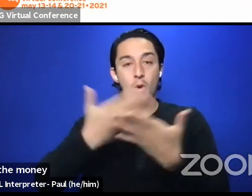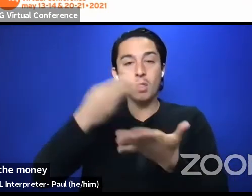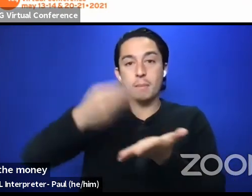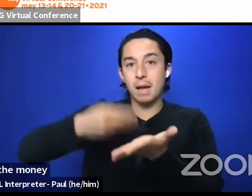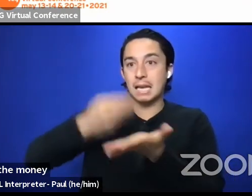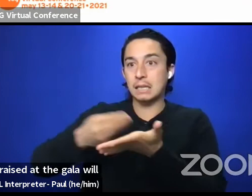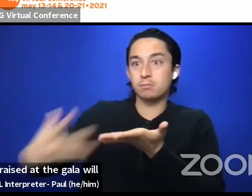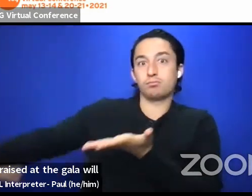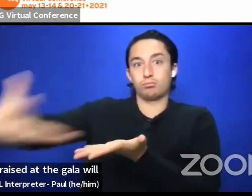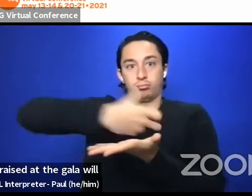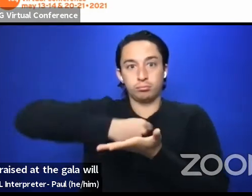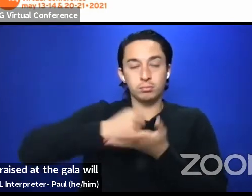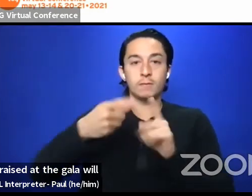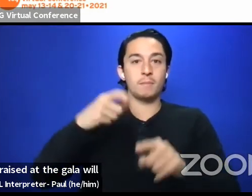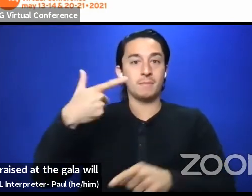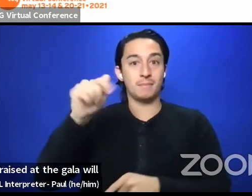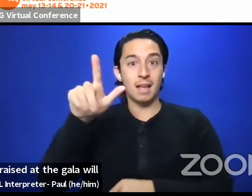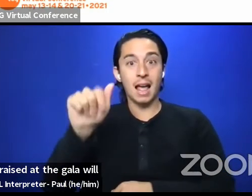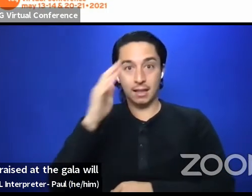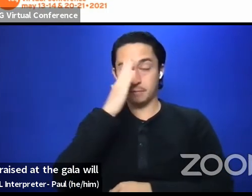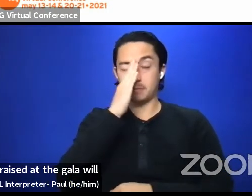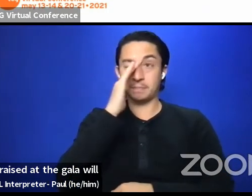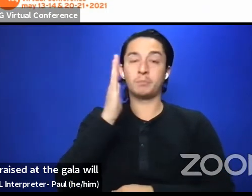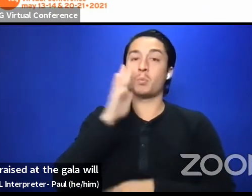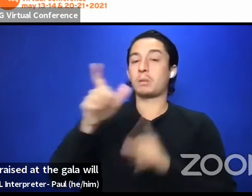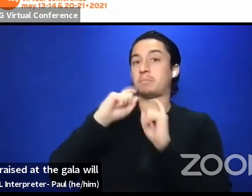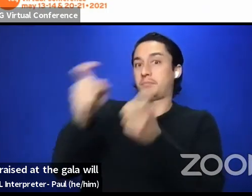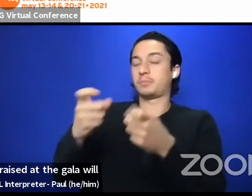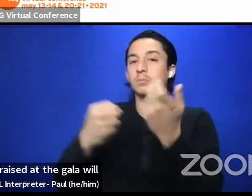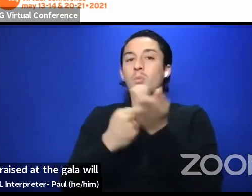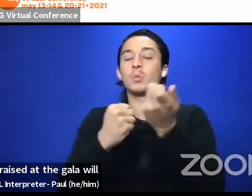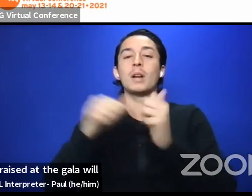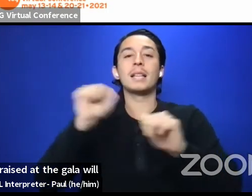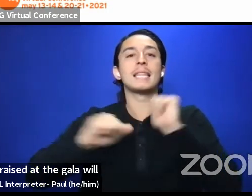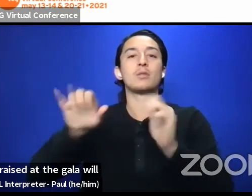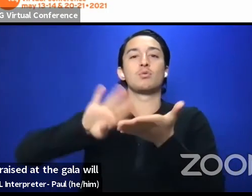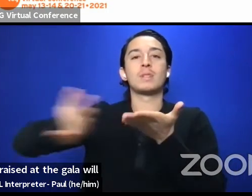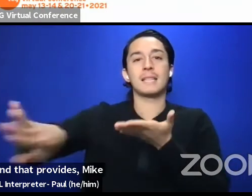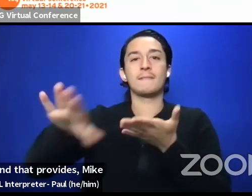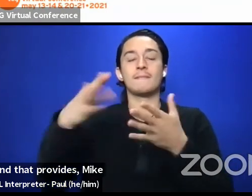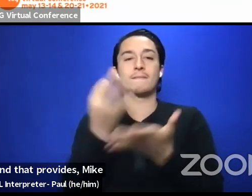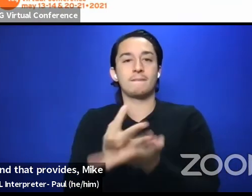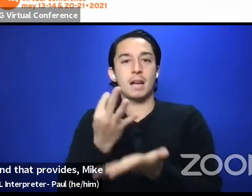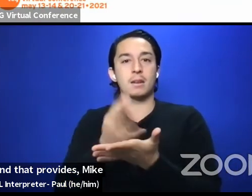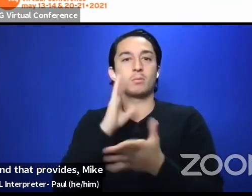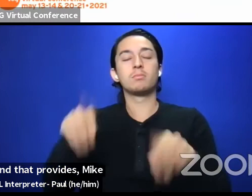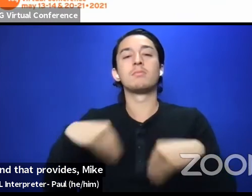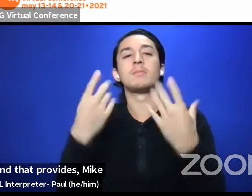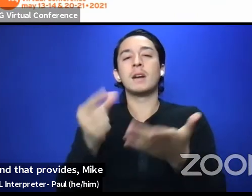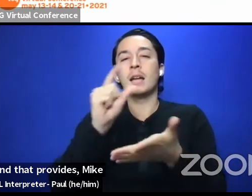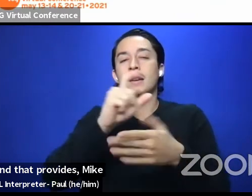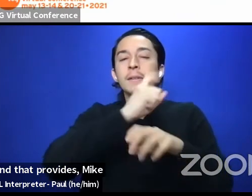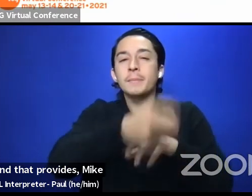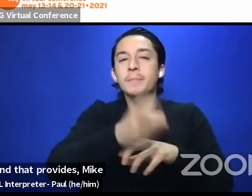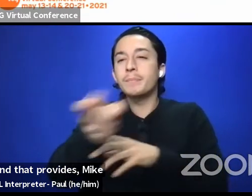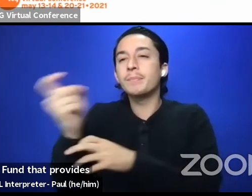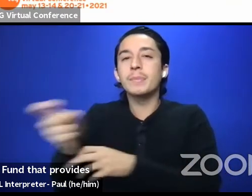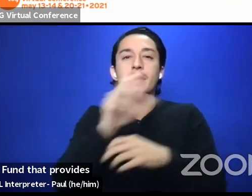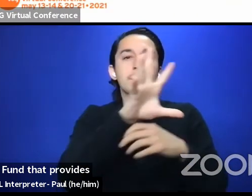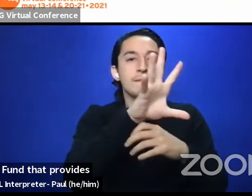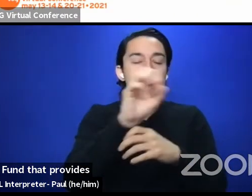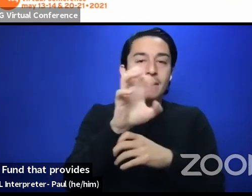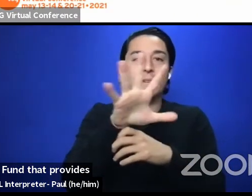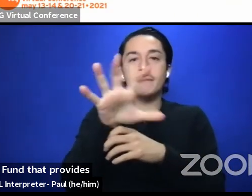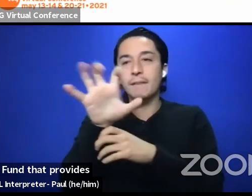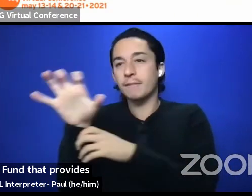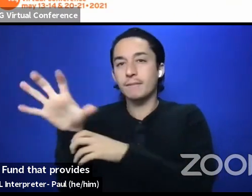will support a theater relief fund that provides micro grants of $500 to Black,